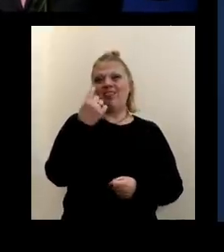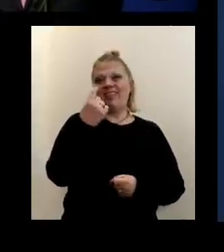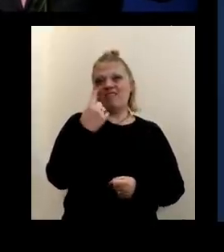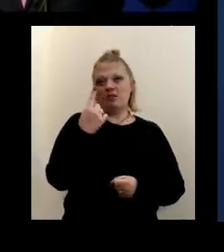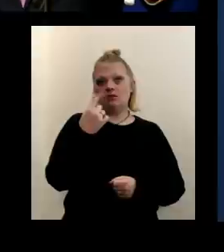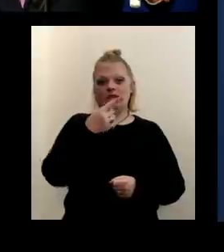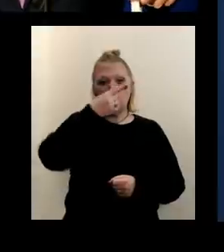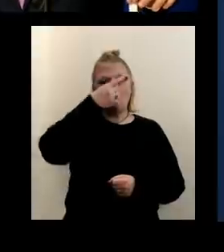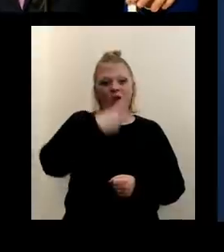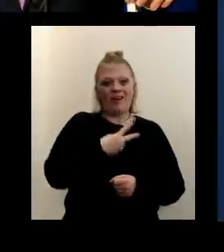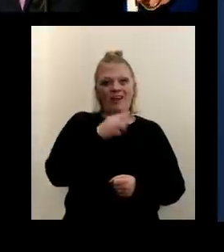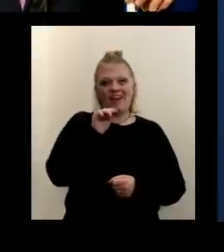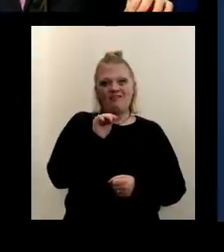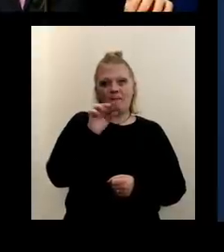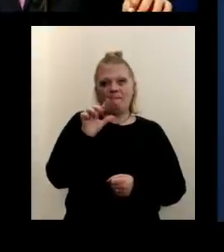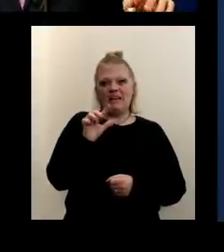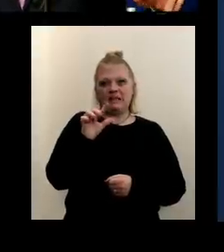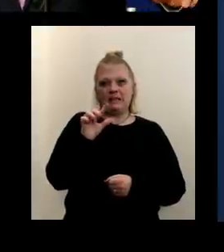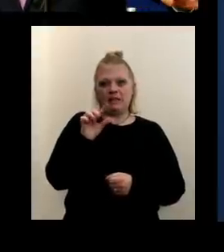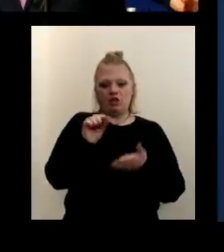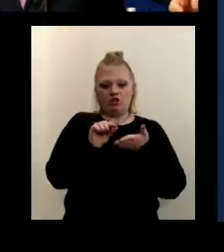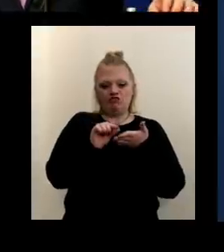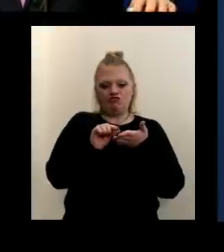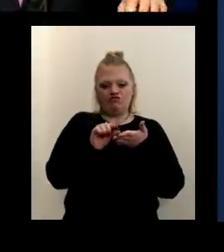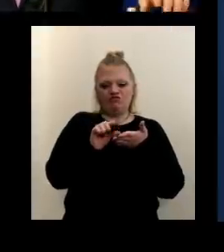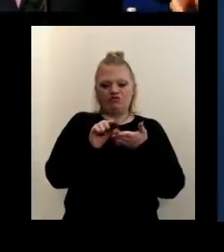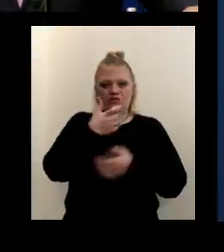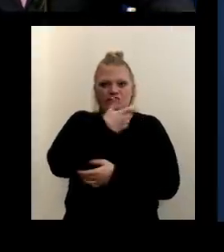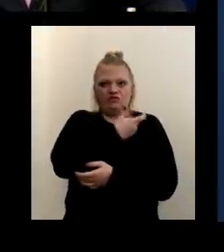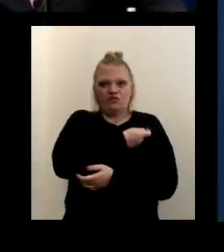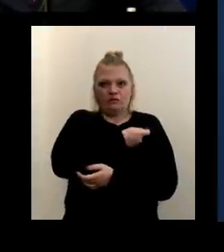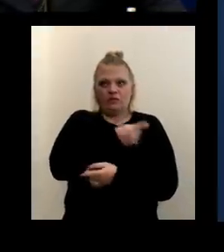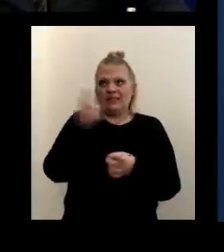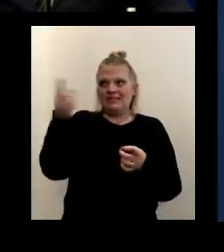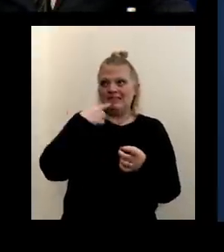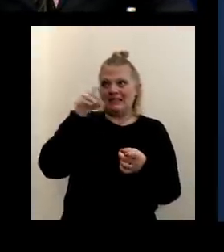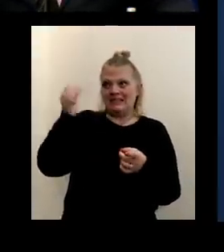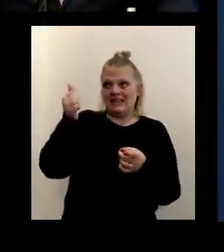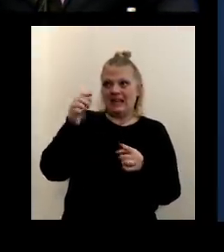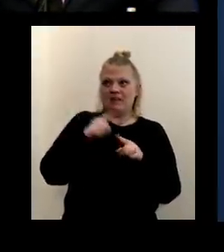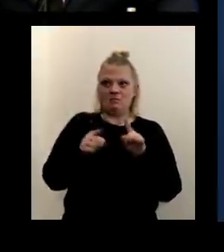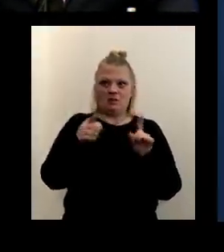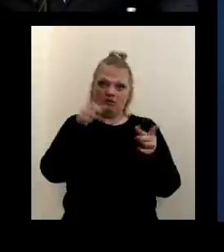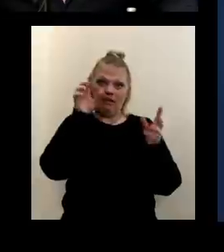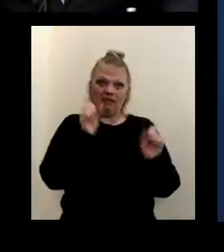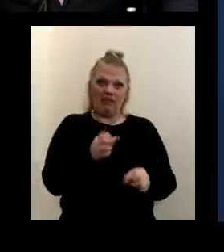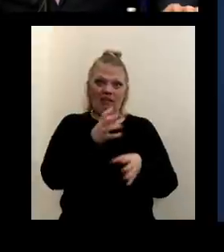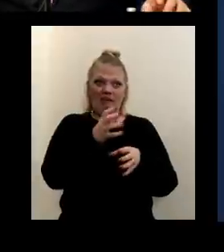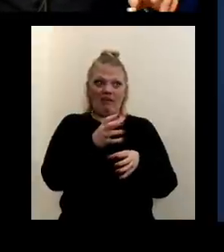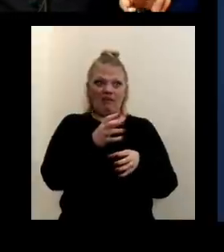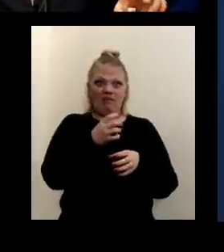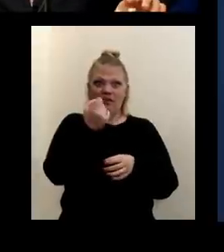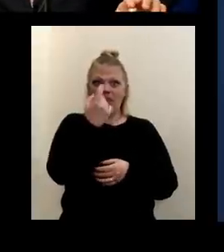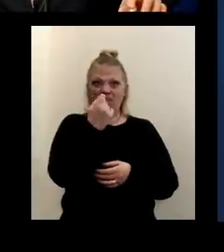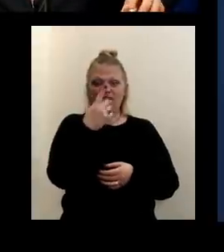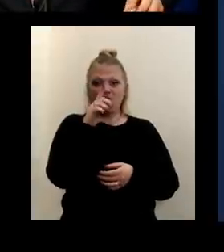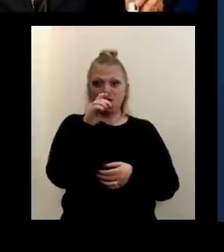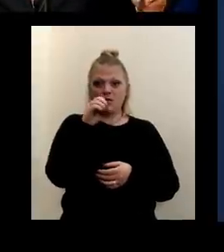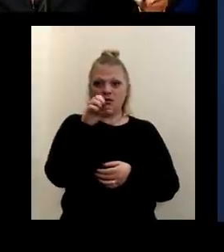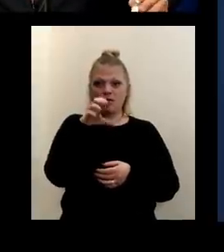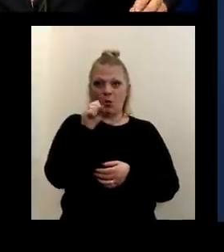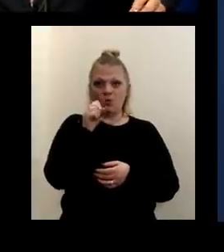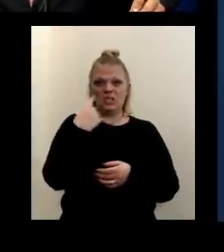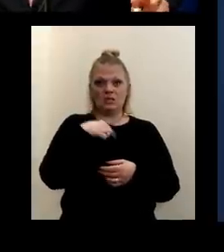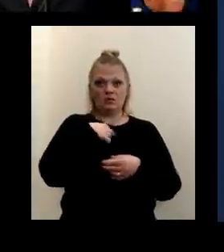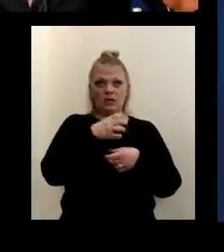a milliliter per dose. And even though it says it's 10 doses, they've been told they could actually get 11 doses. So we're getting one extra